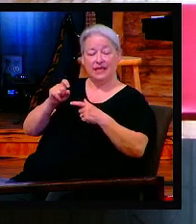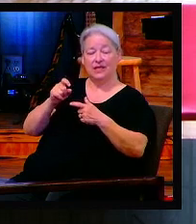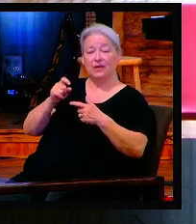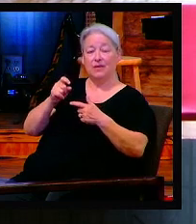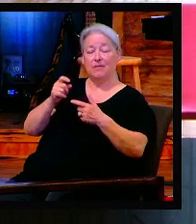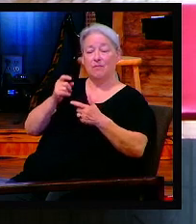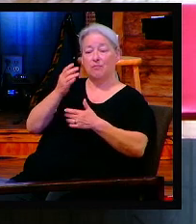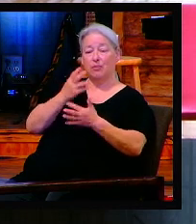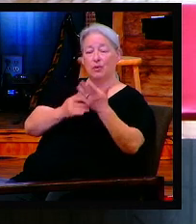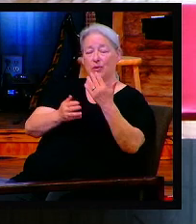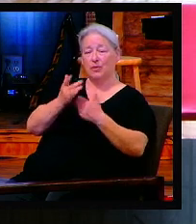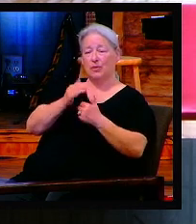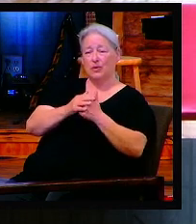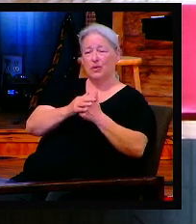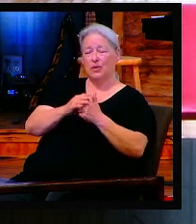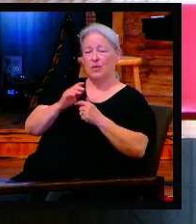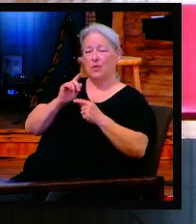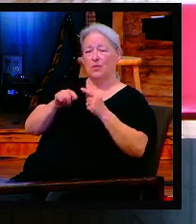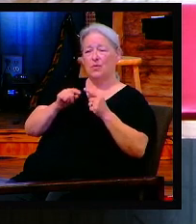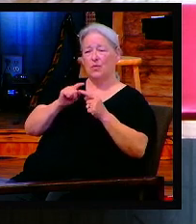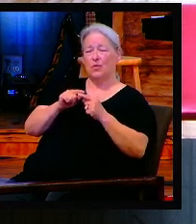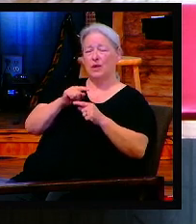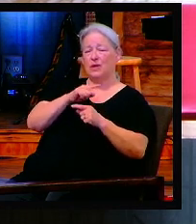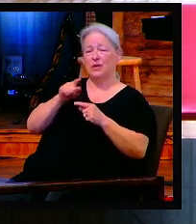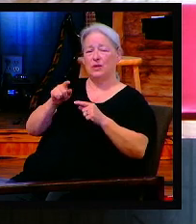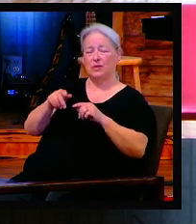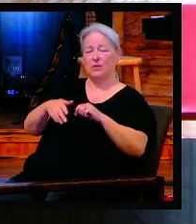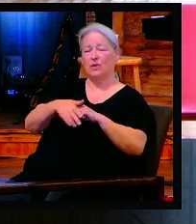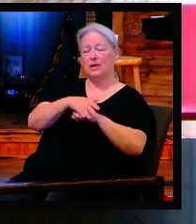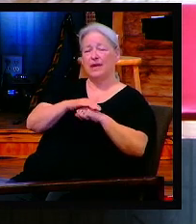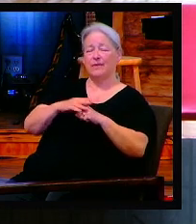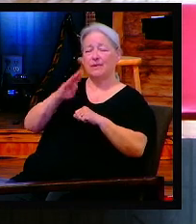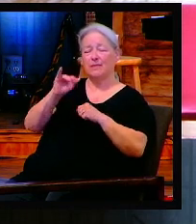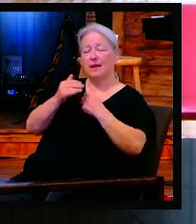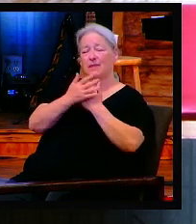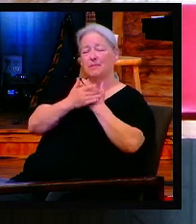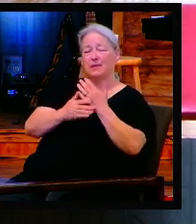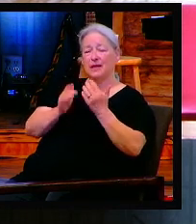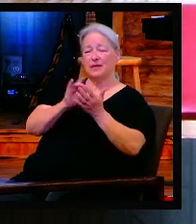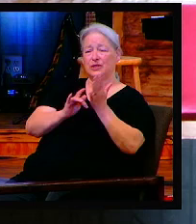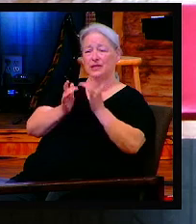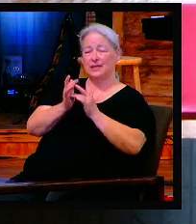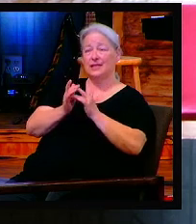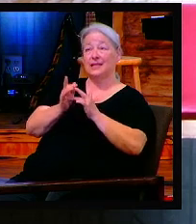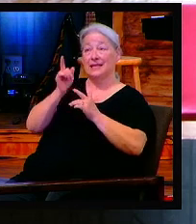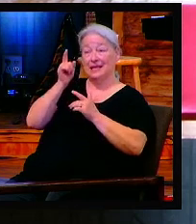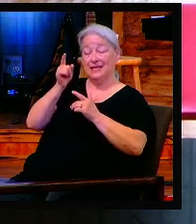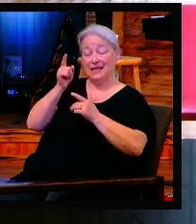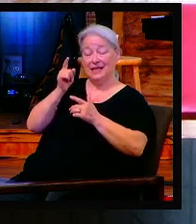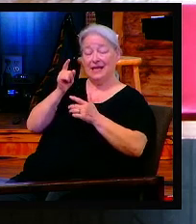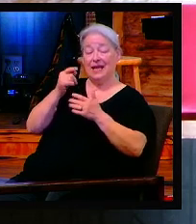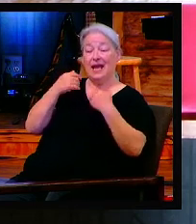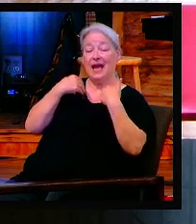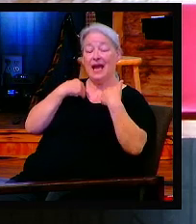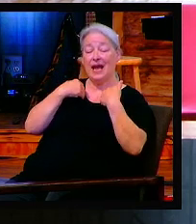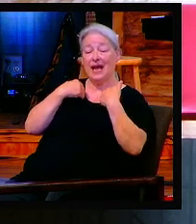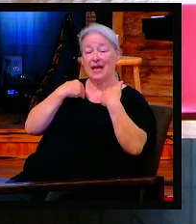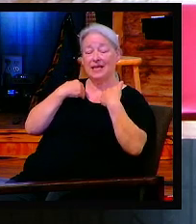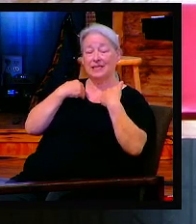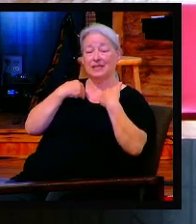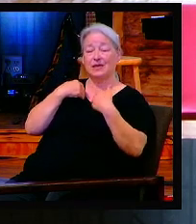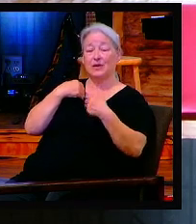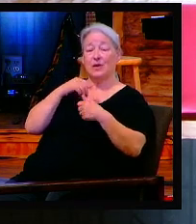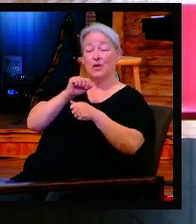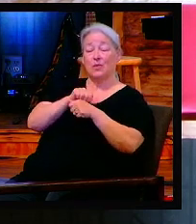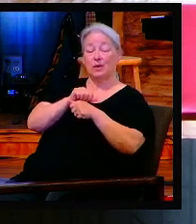again and covered by the blood of Jesus, you need to get ready to go. He's got to work for you. Matter of fact, in Ephesians 2, he says you were saved for good works. What? Beforehand.